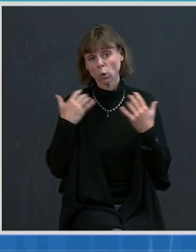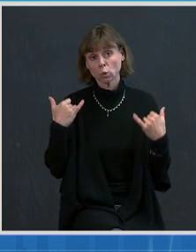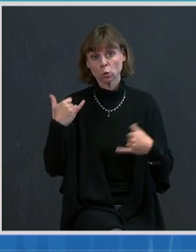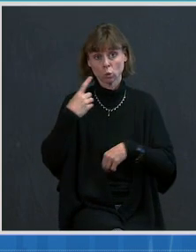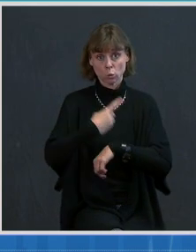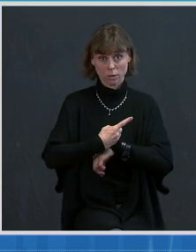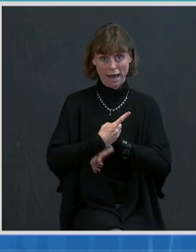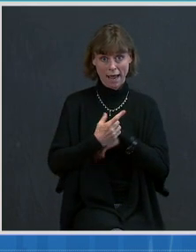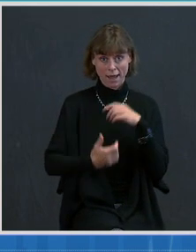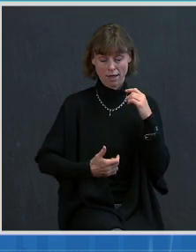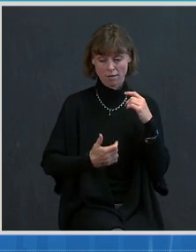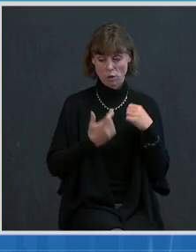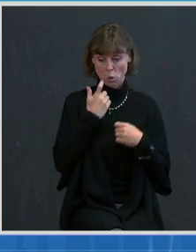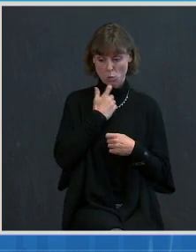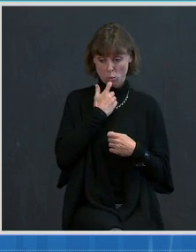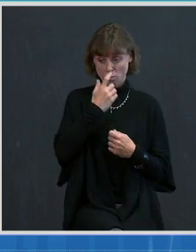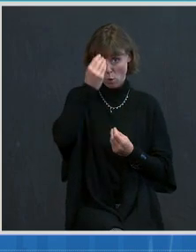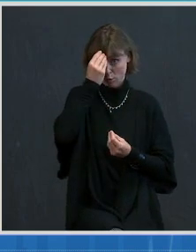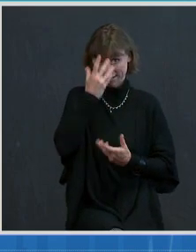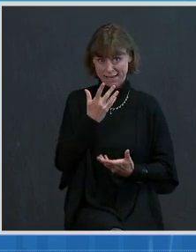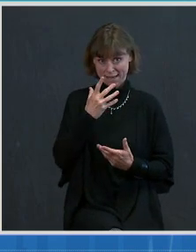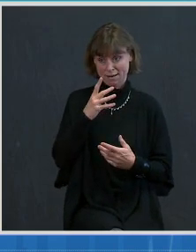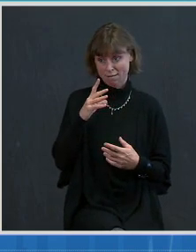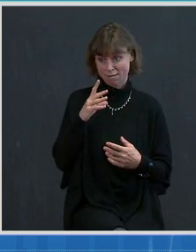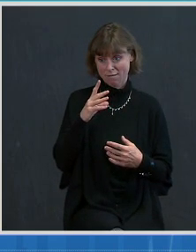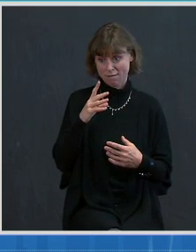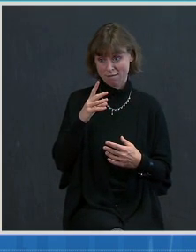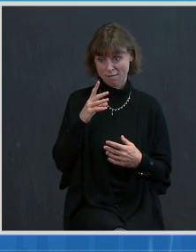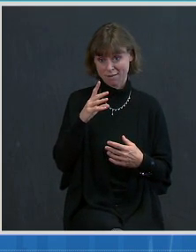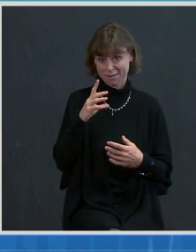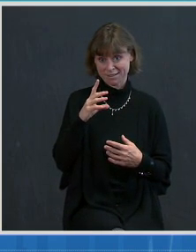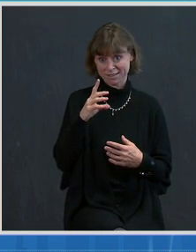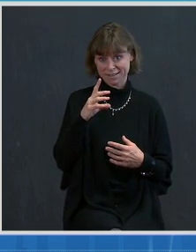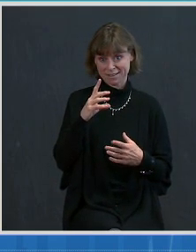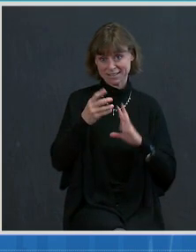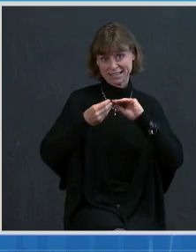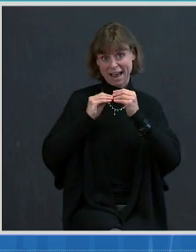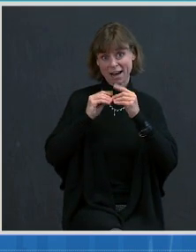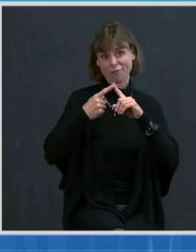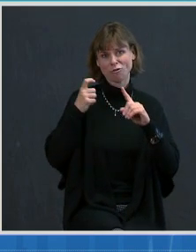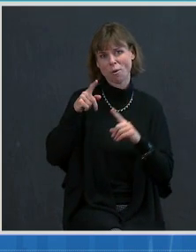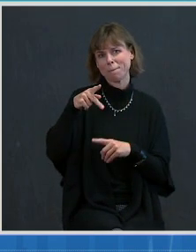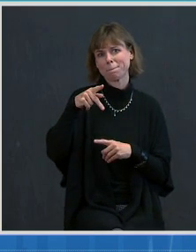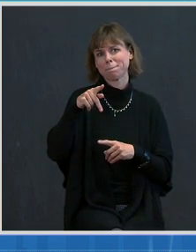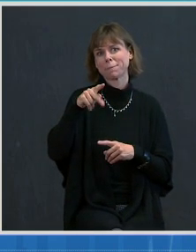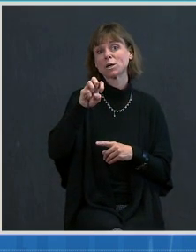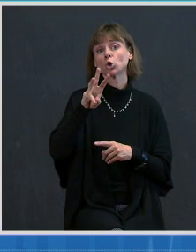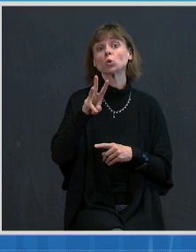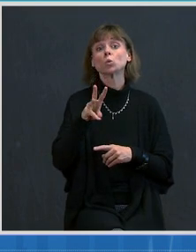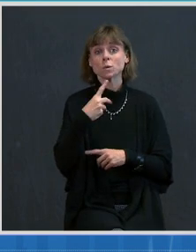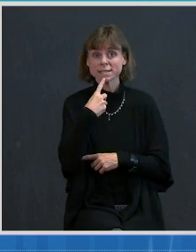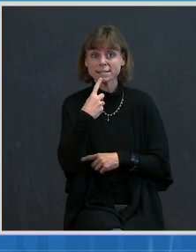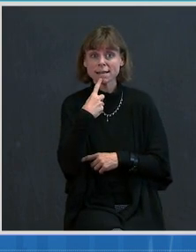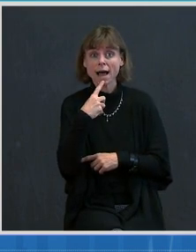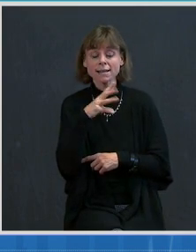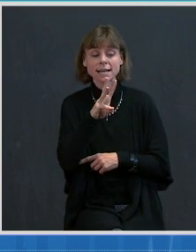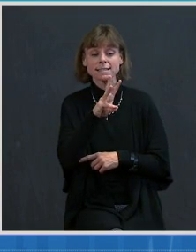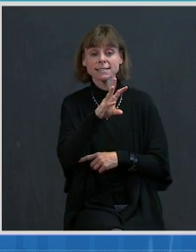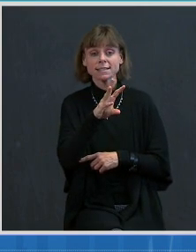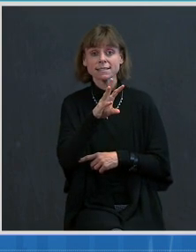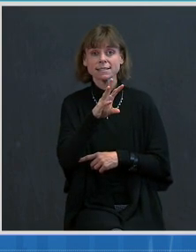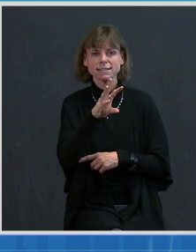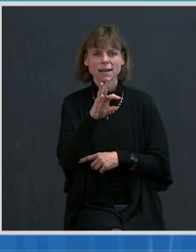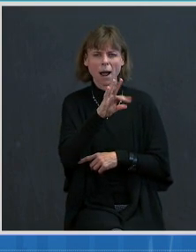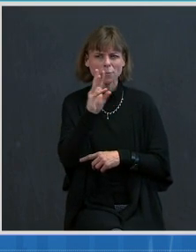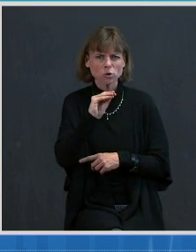data shows from, believe, Pew, that 69 percent of Americans are definitive in saying that they